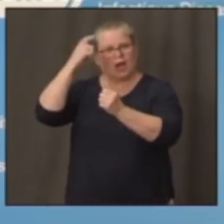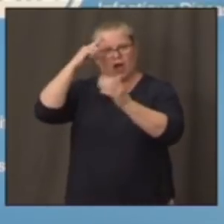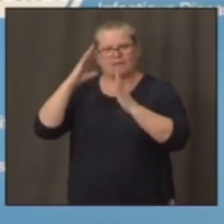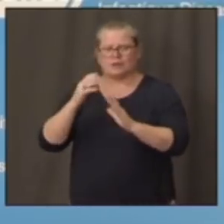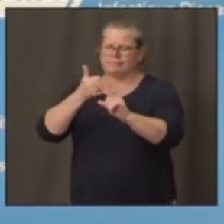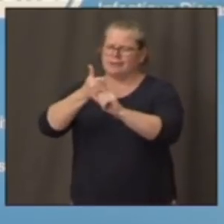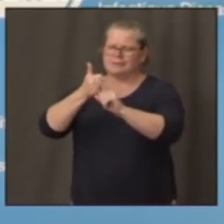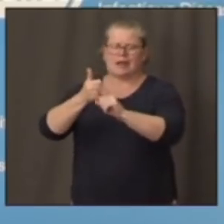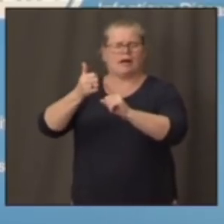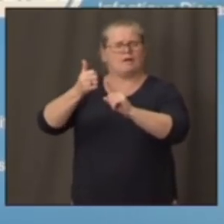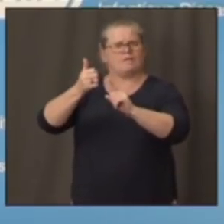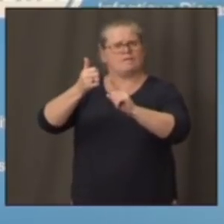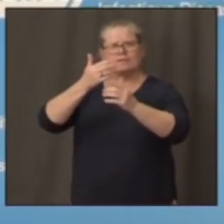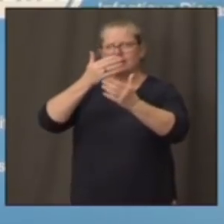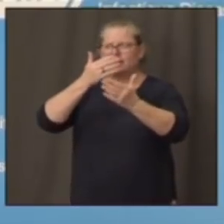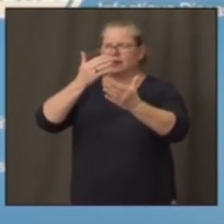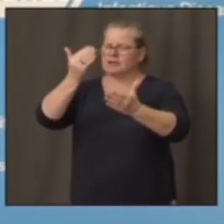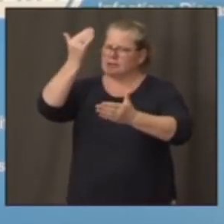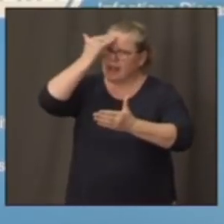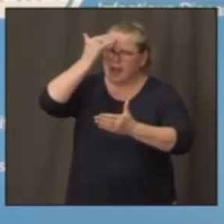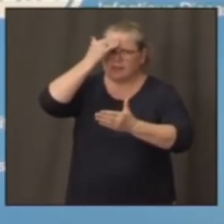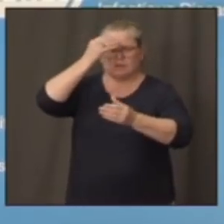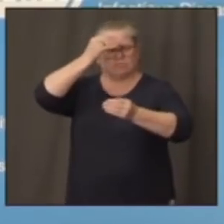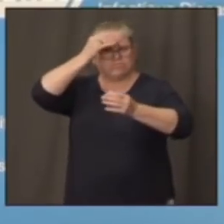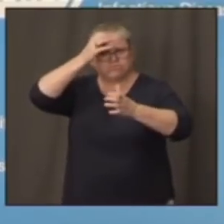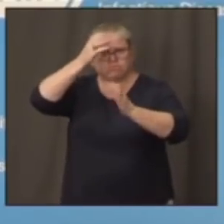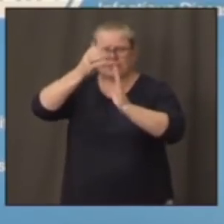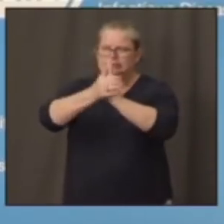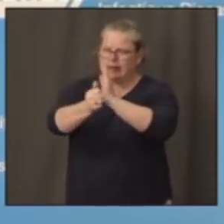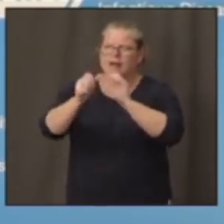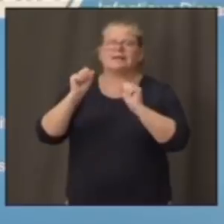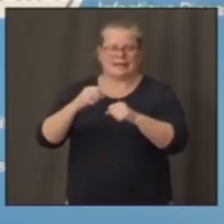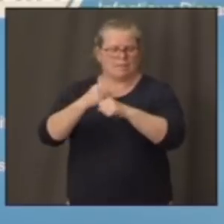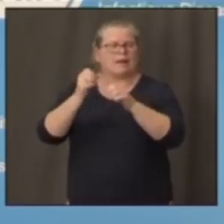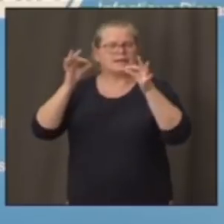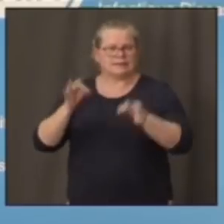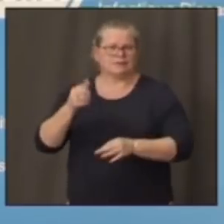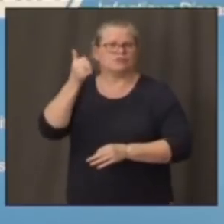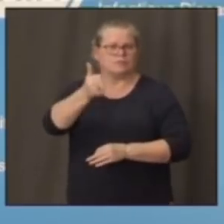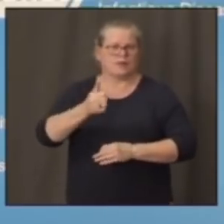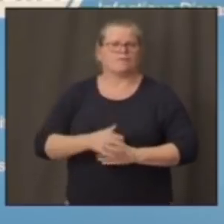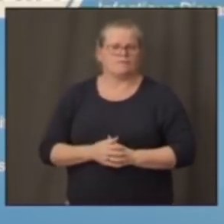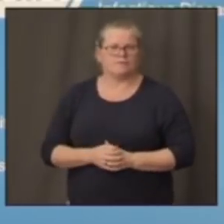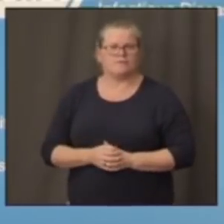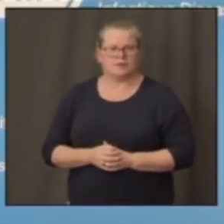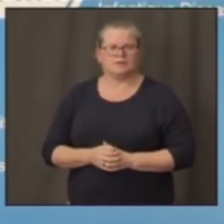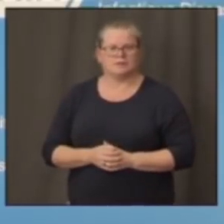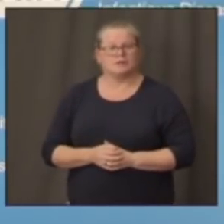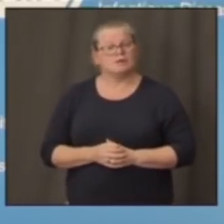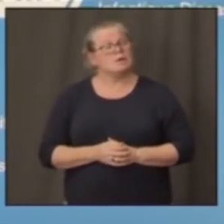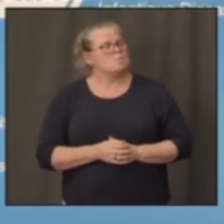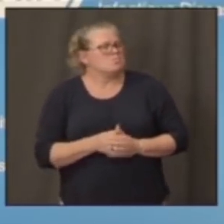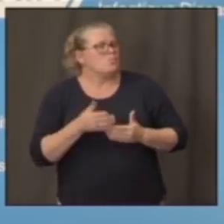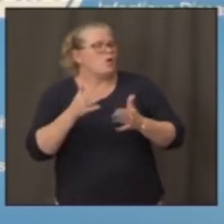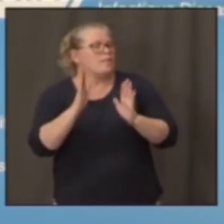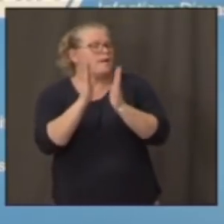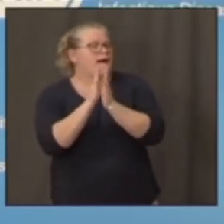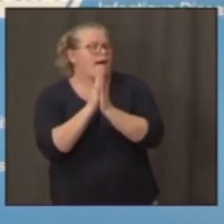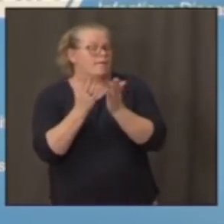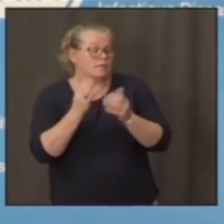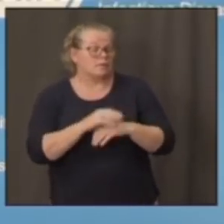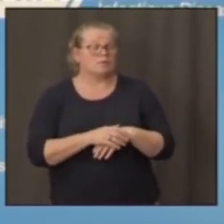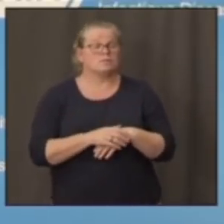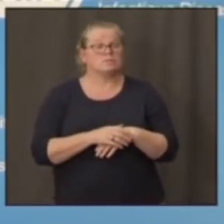quite well informed about how to do this. But let me ask that another way. mean, you have struggled. Dr. Birx has